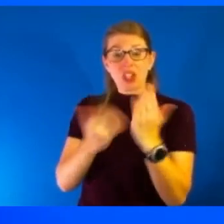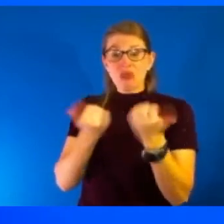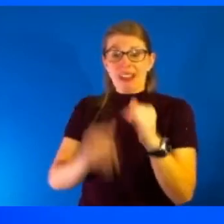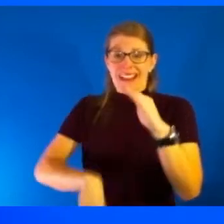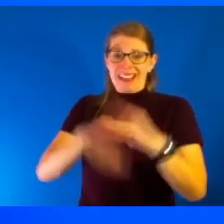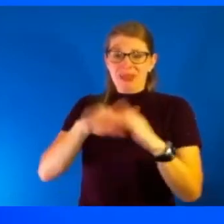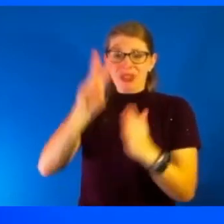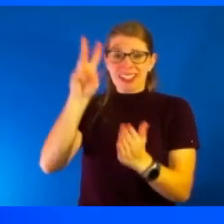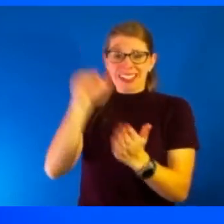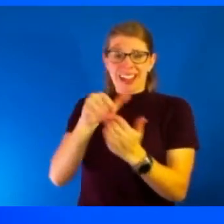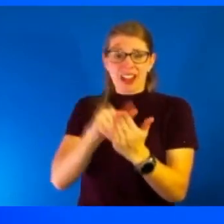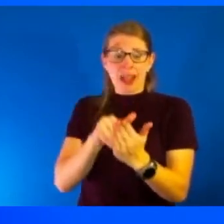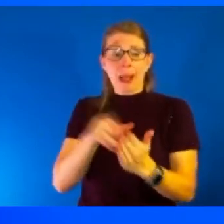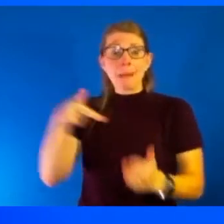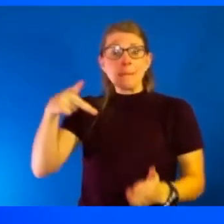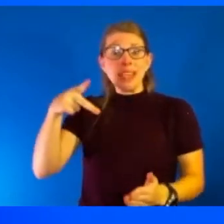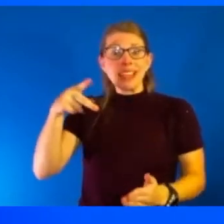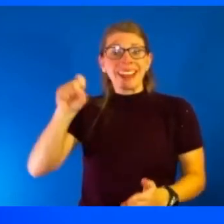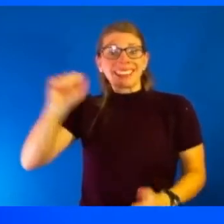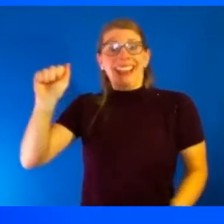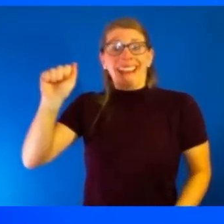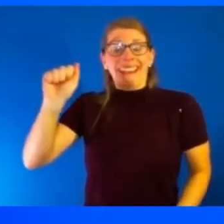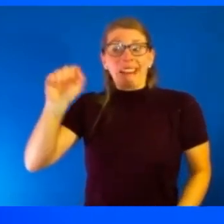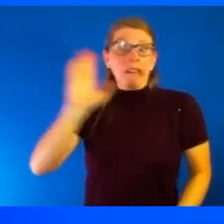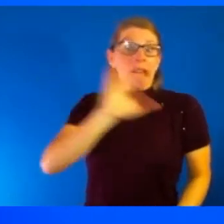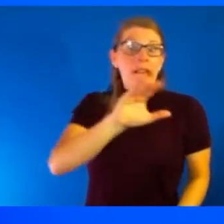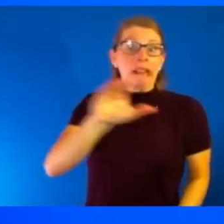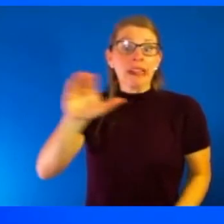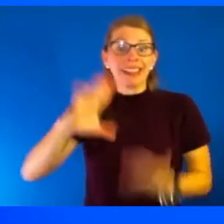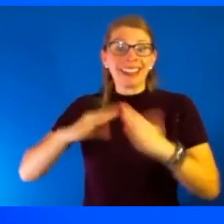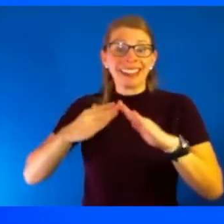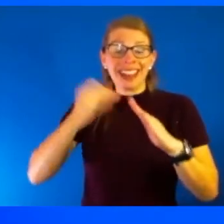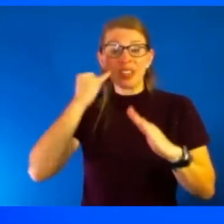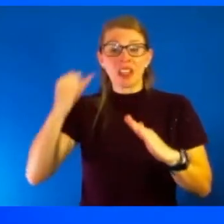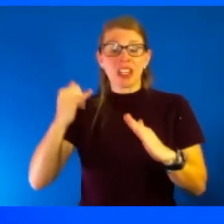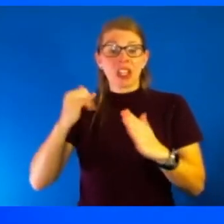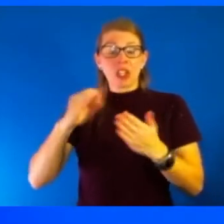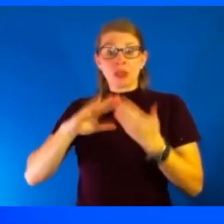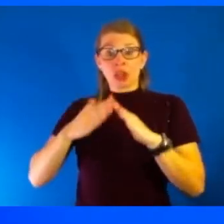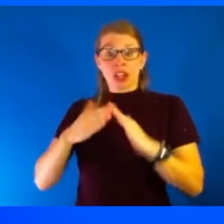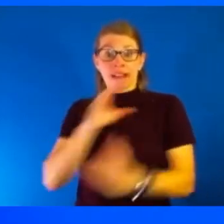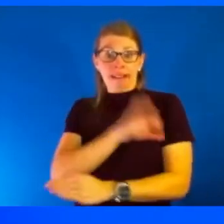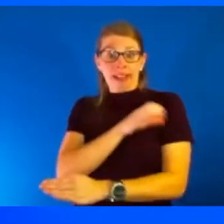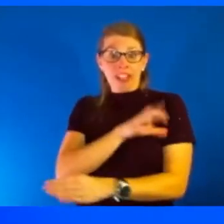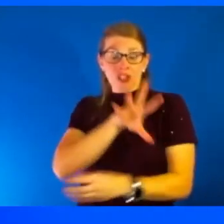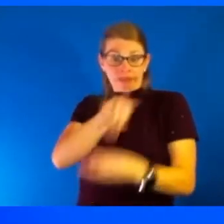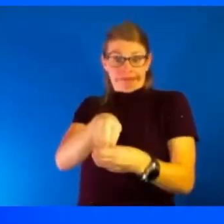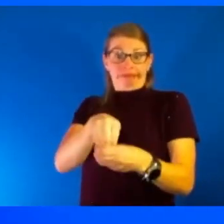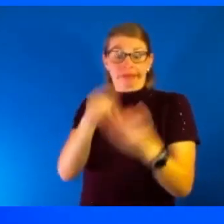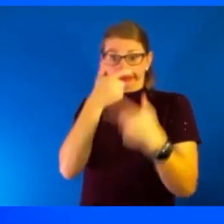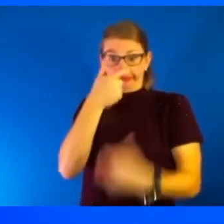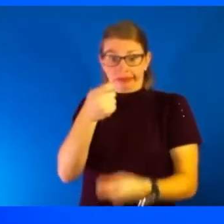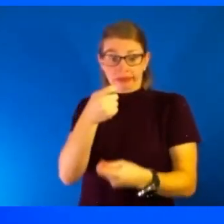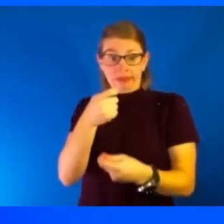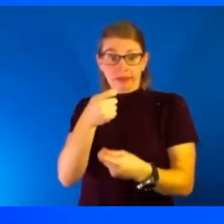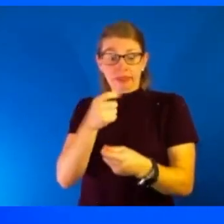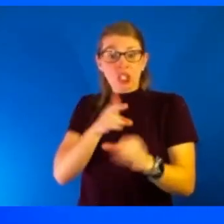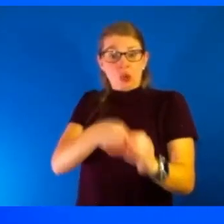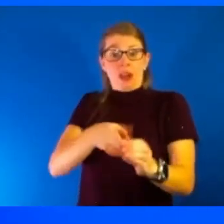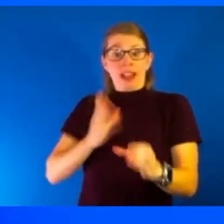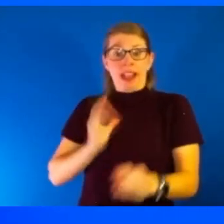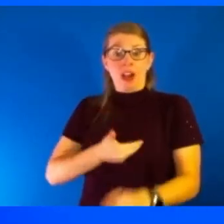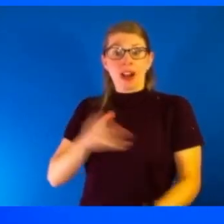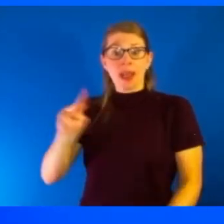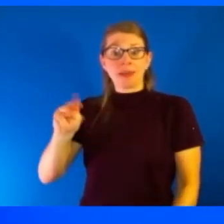a PSA from me, a plug to the community. So if community clinicians are interested in helping and joining our NDMS service, we'd be more than happy